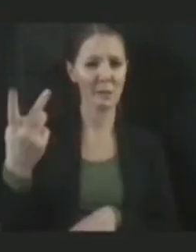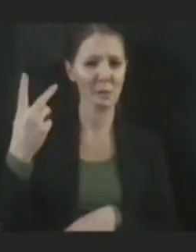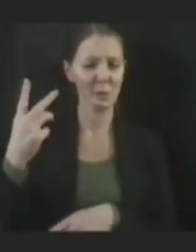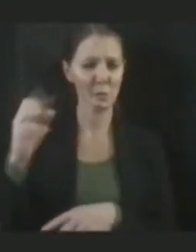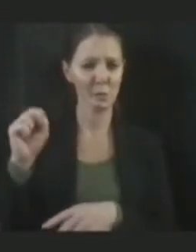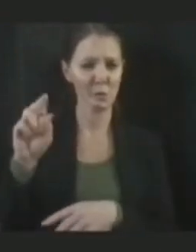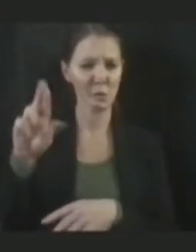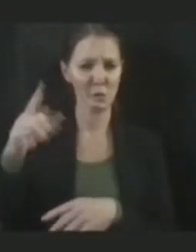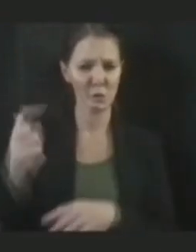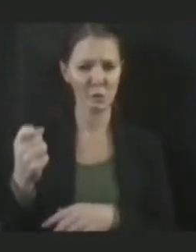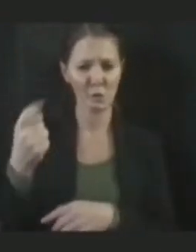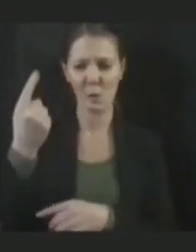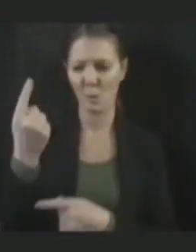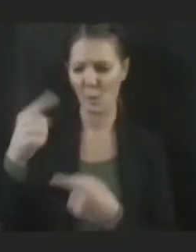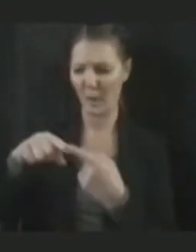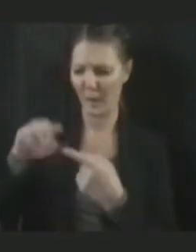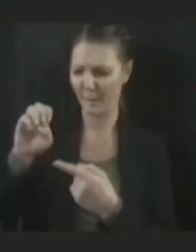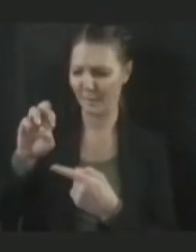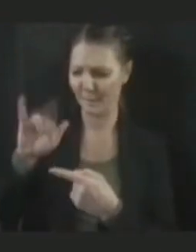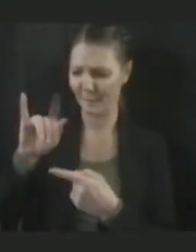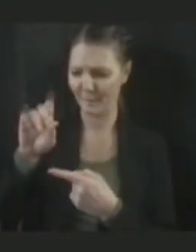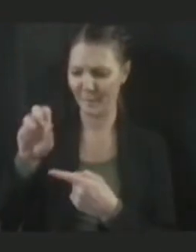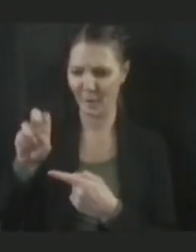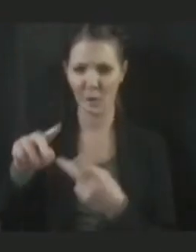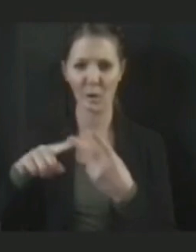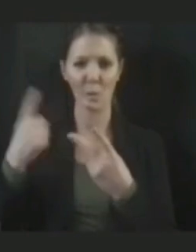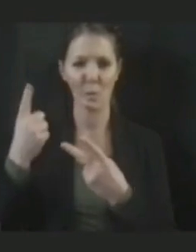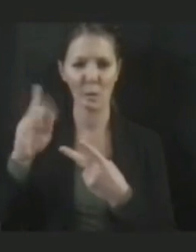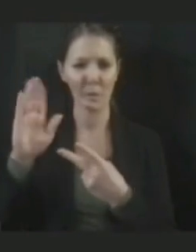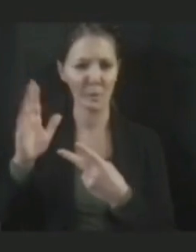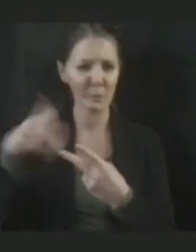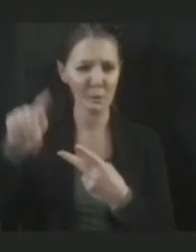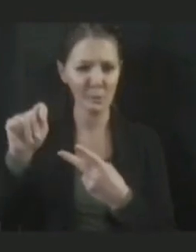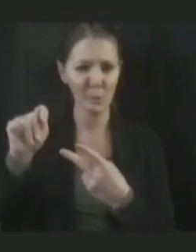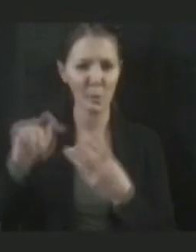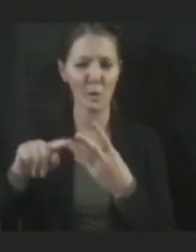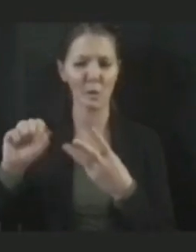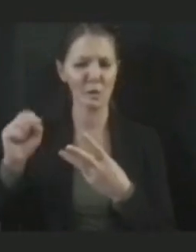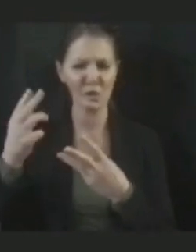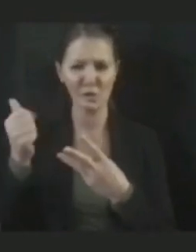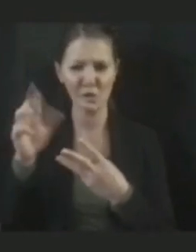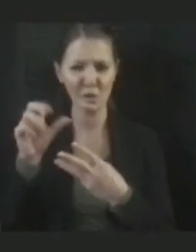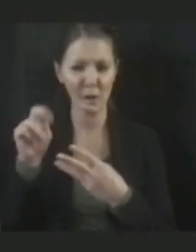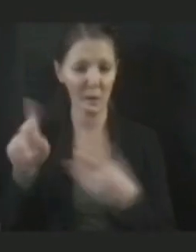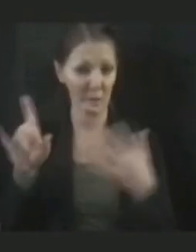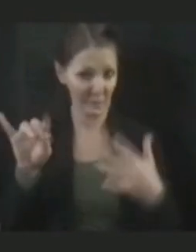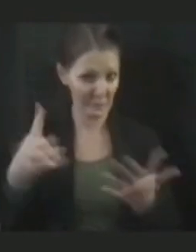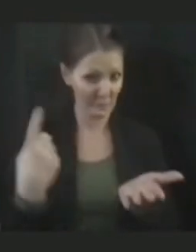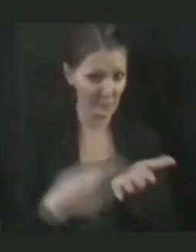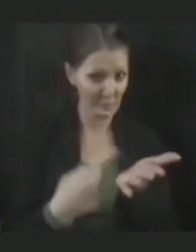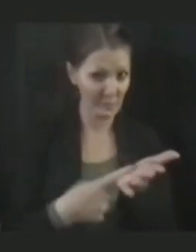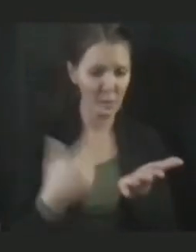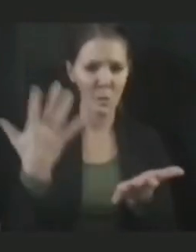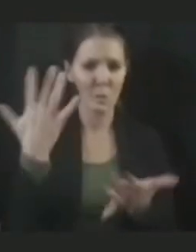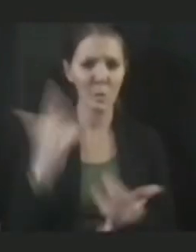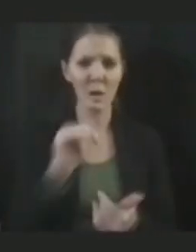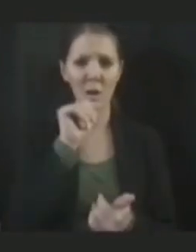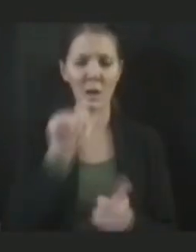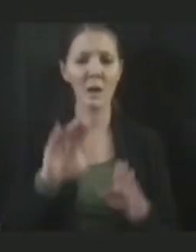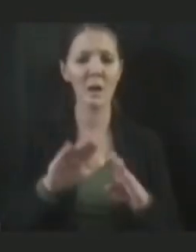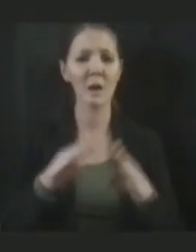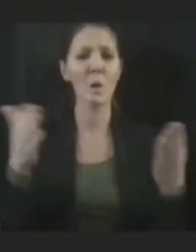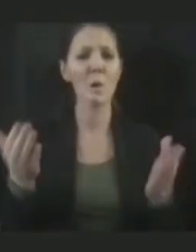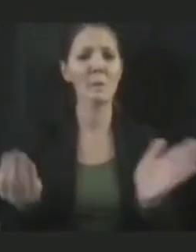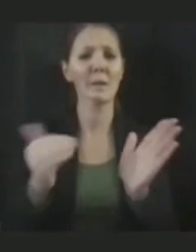and I think the others, and I think one was in Bridgeport and Sharon. Has that been discussed, or why not reopen them to alleviate